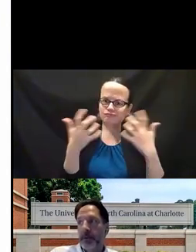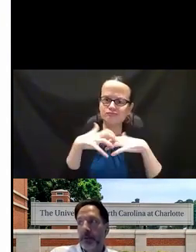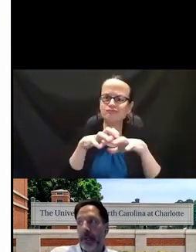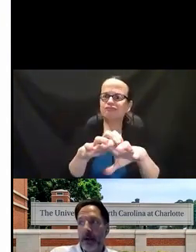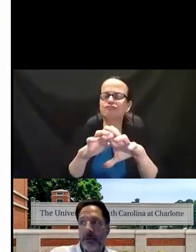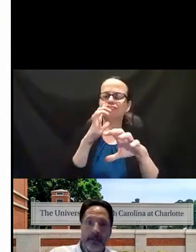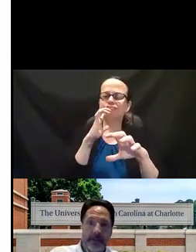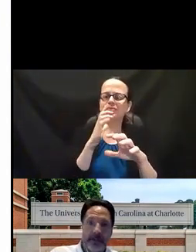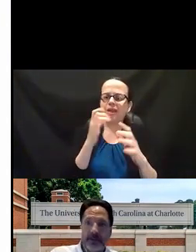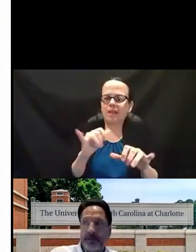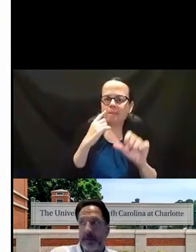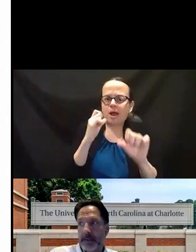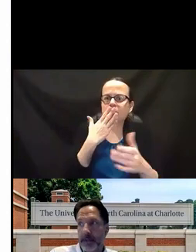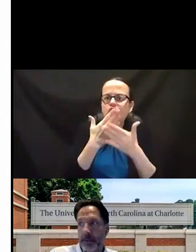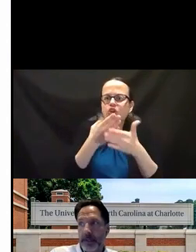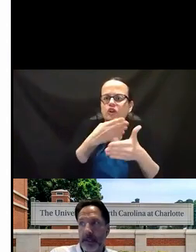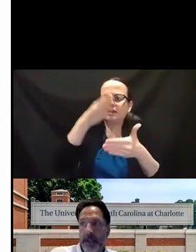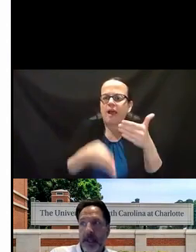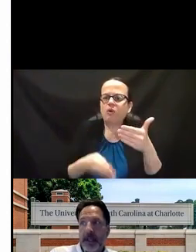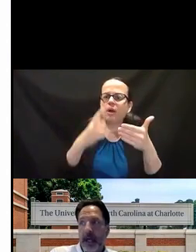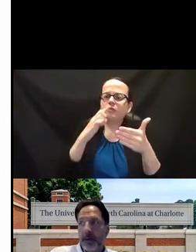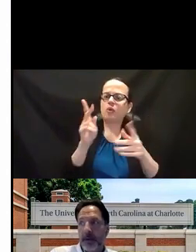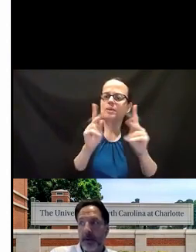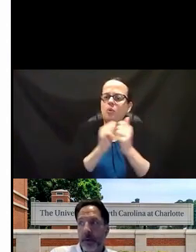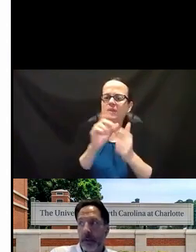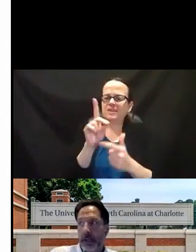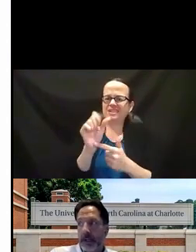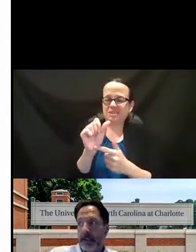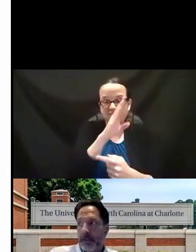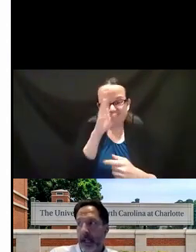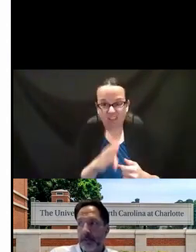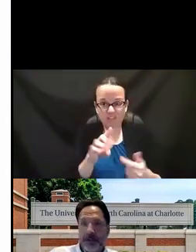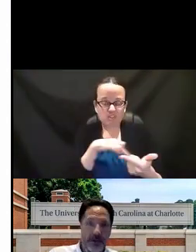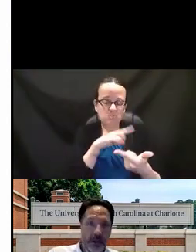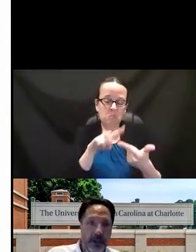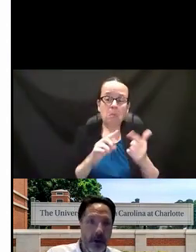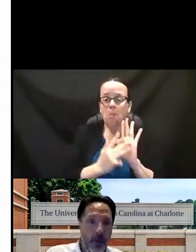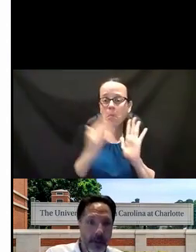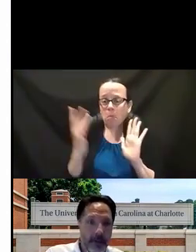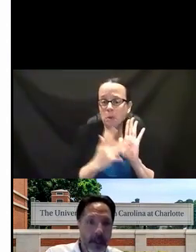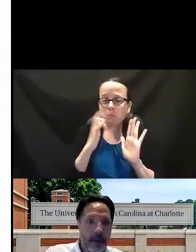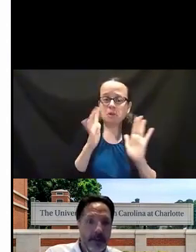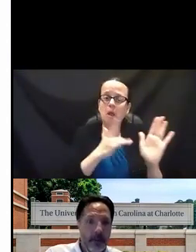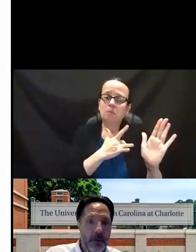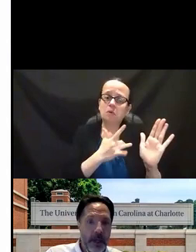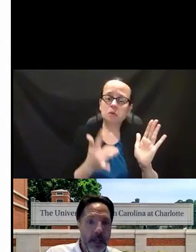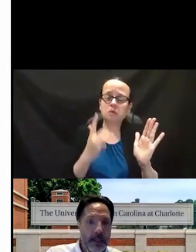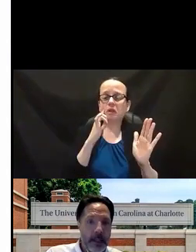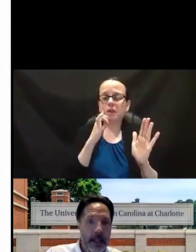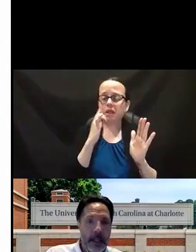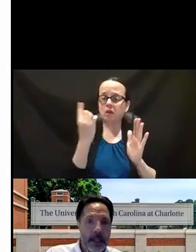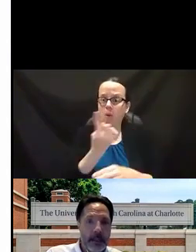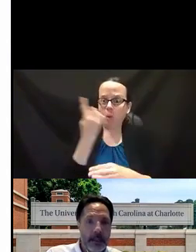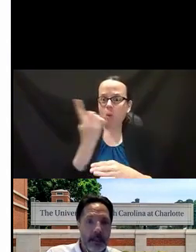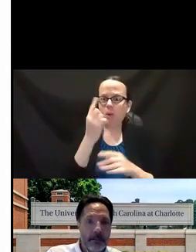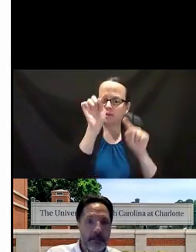post-school employment outcomes for students with disabilities? Never, rarely, sometimes, usually, or always. So go ahead